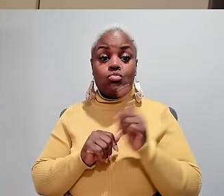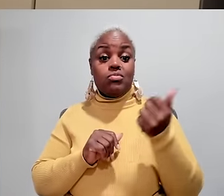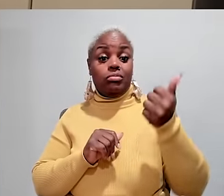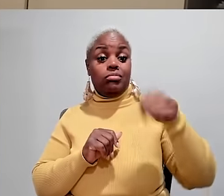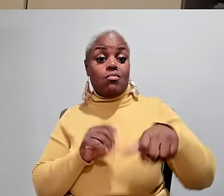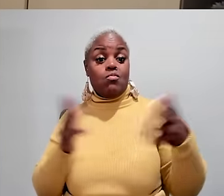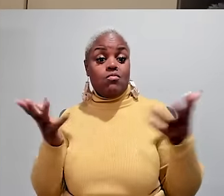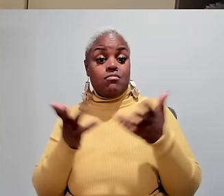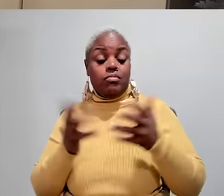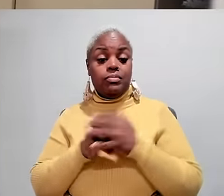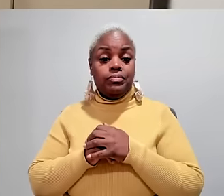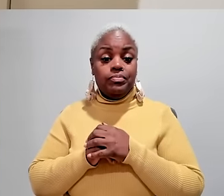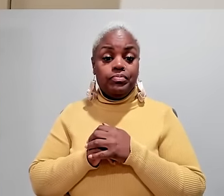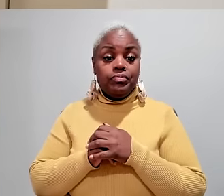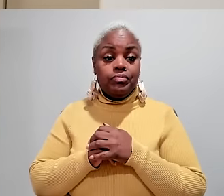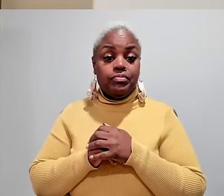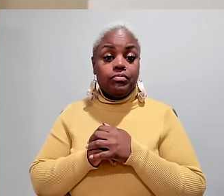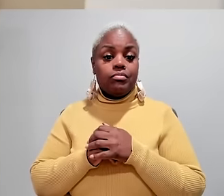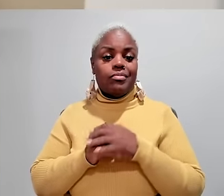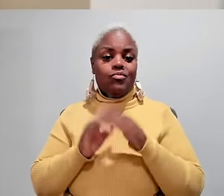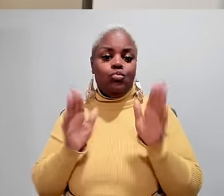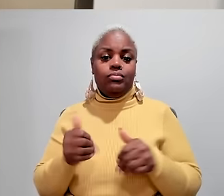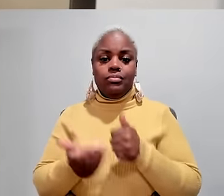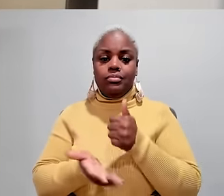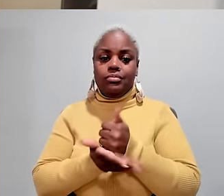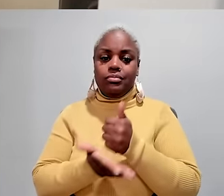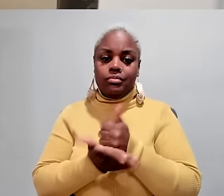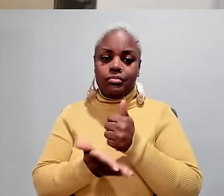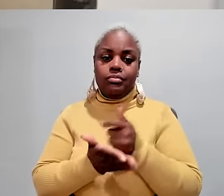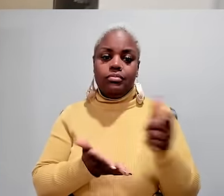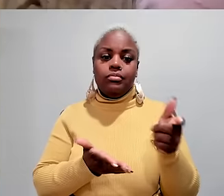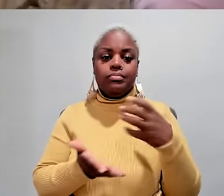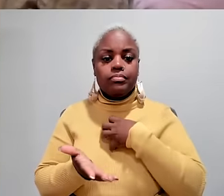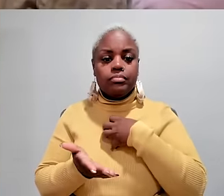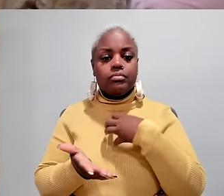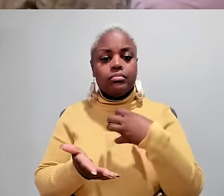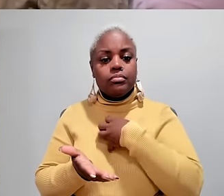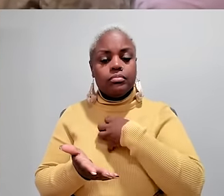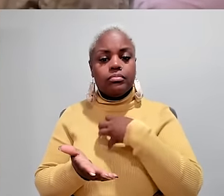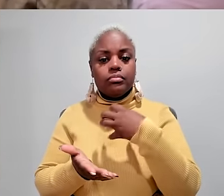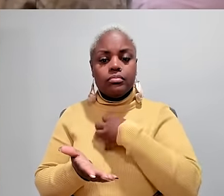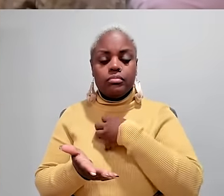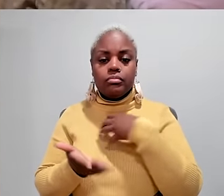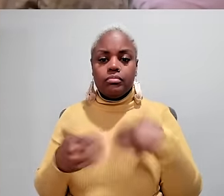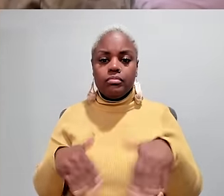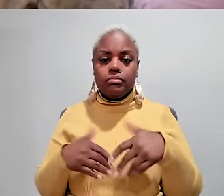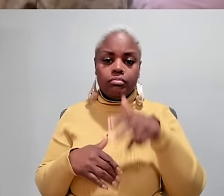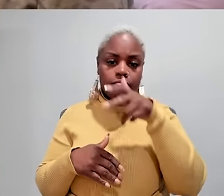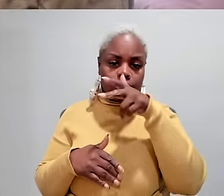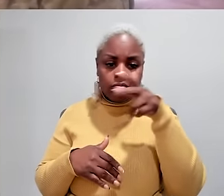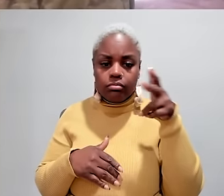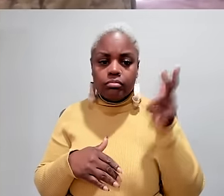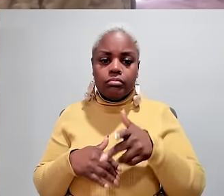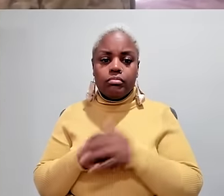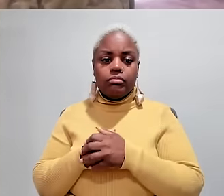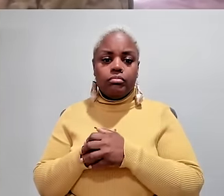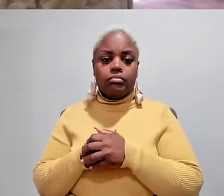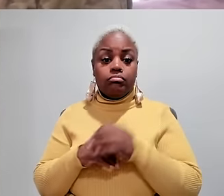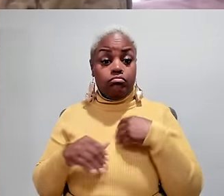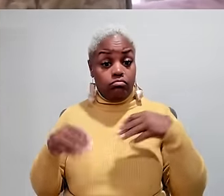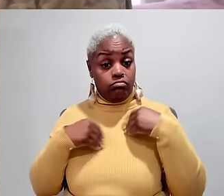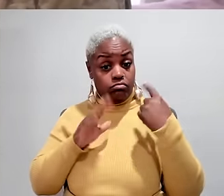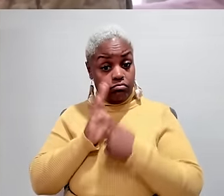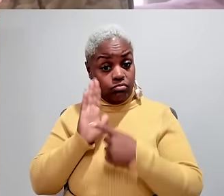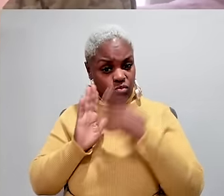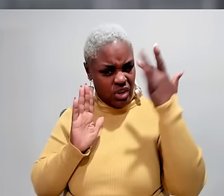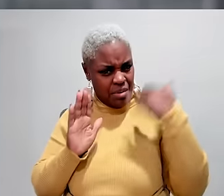the agency, only to be denied housing assistance. She also complained about a lack of communication and underqualified